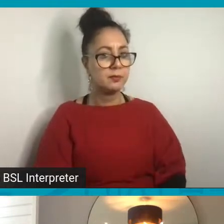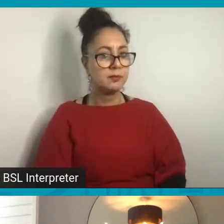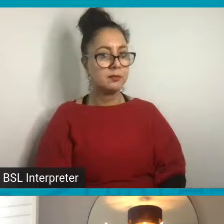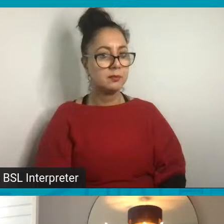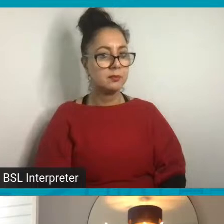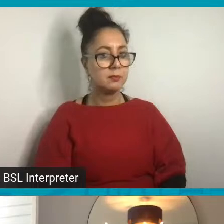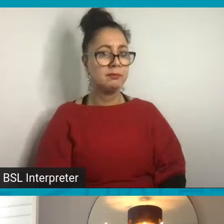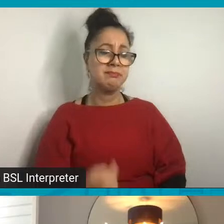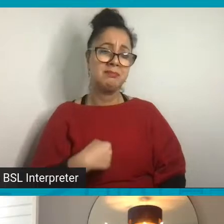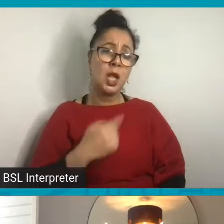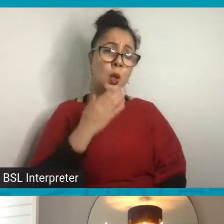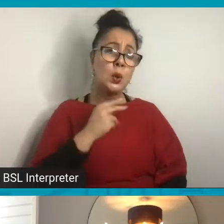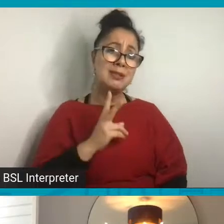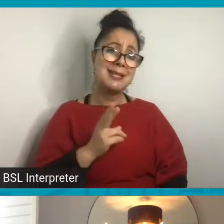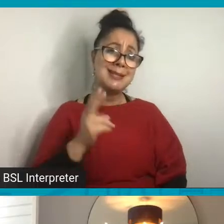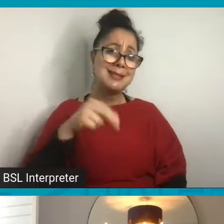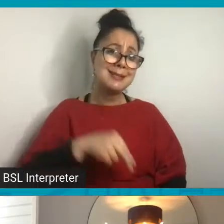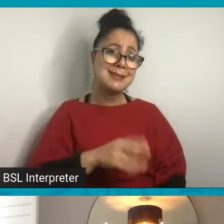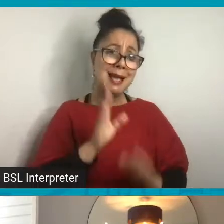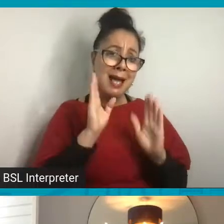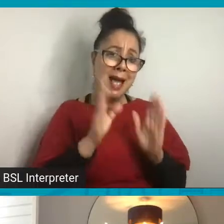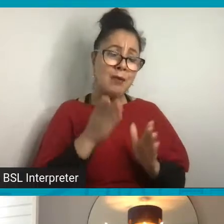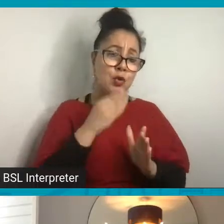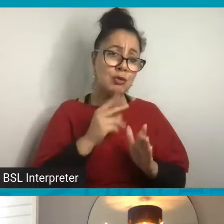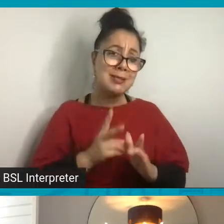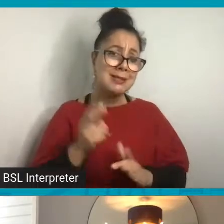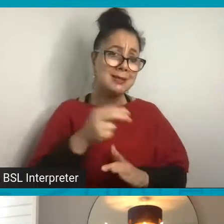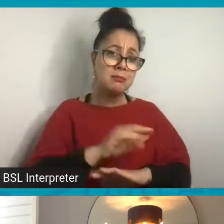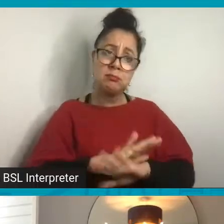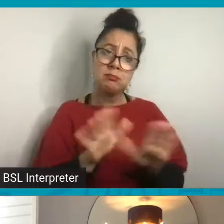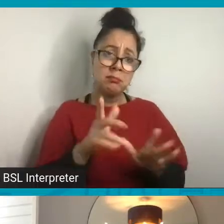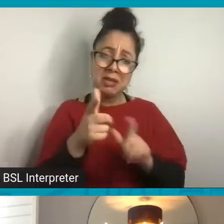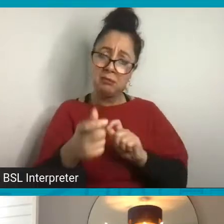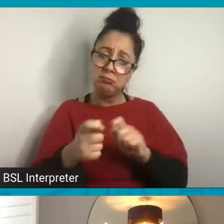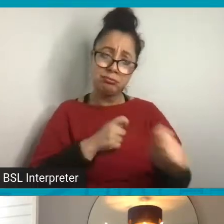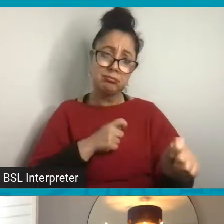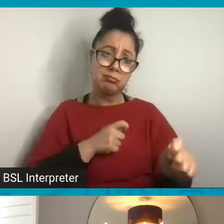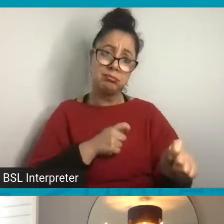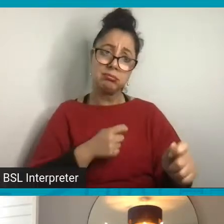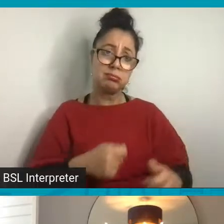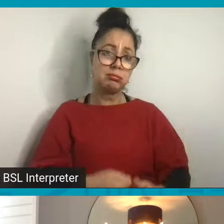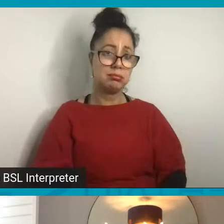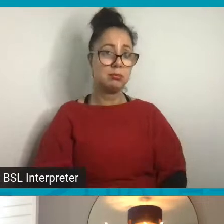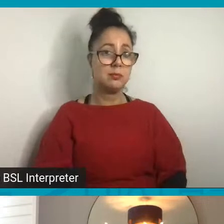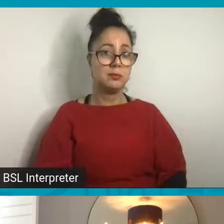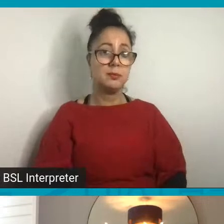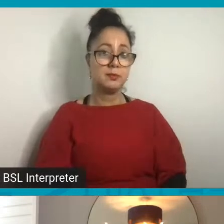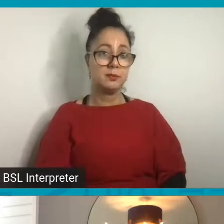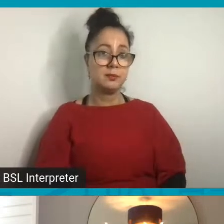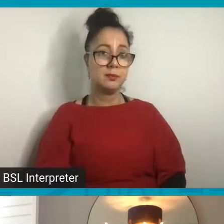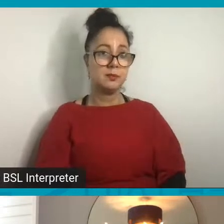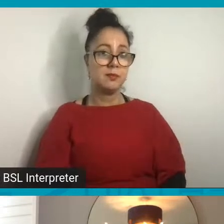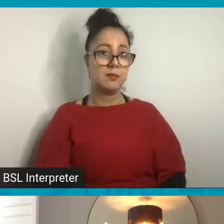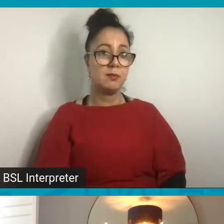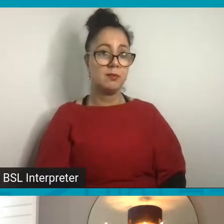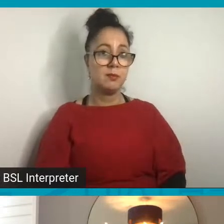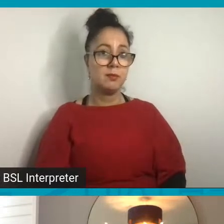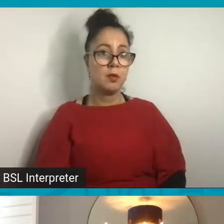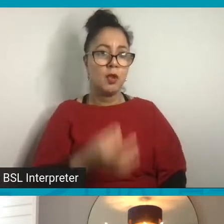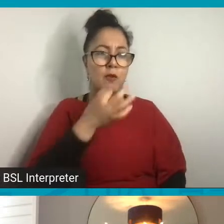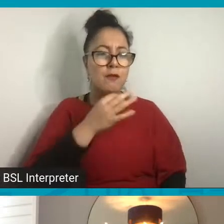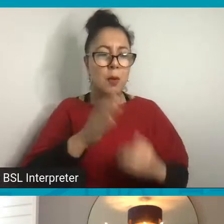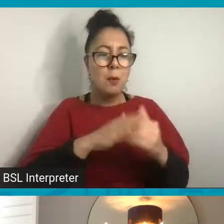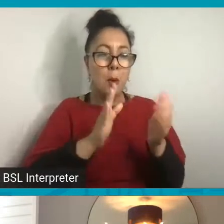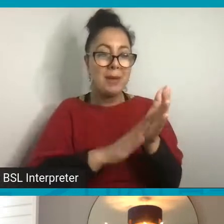scissors, but you don't have to use your scissors, you can tear them as well. We've got a few more